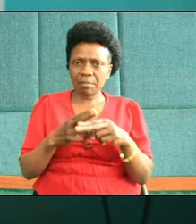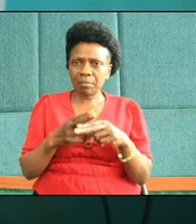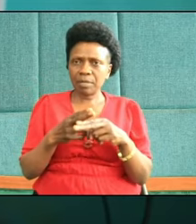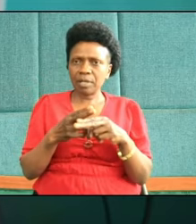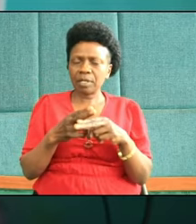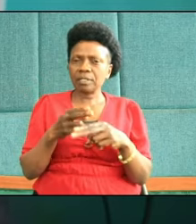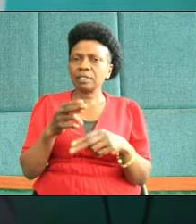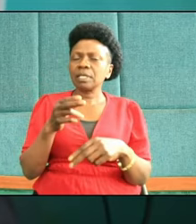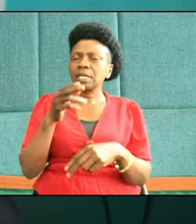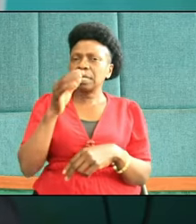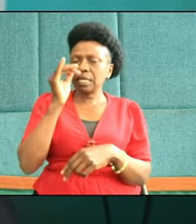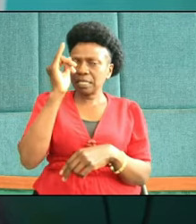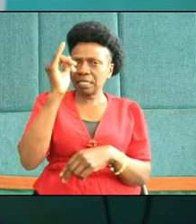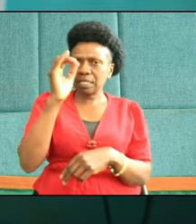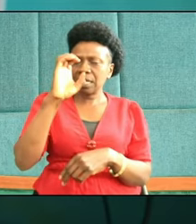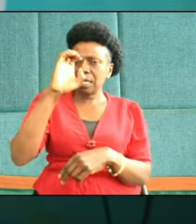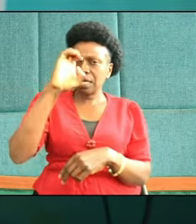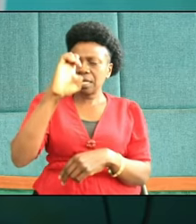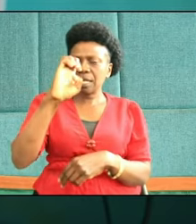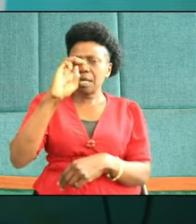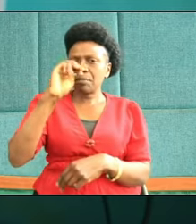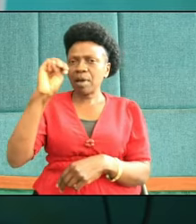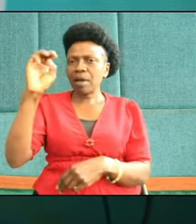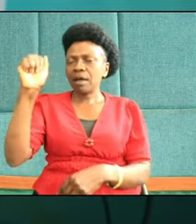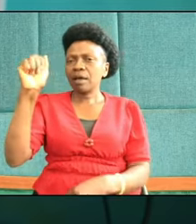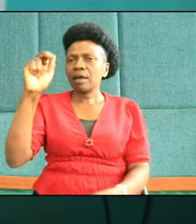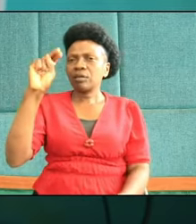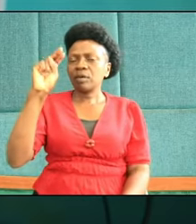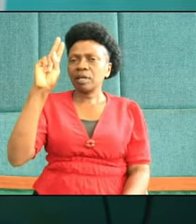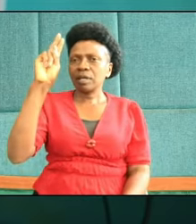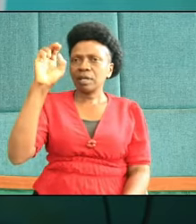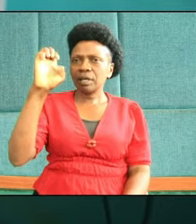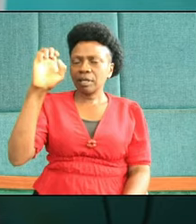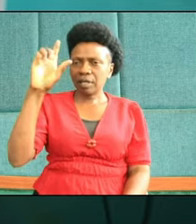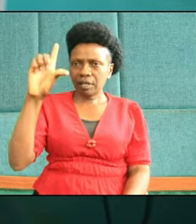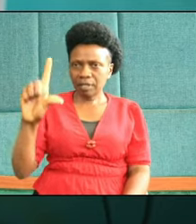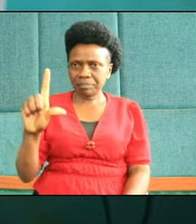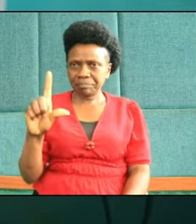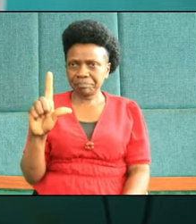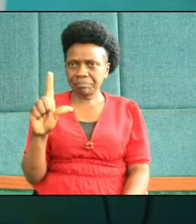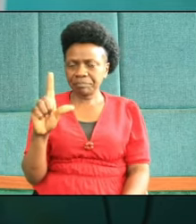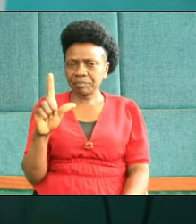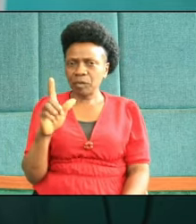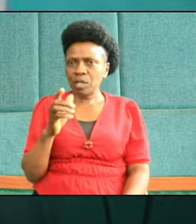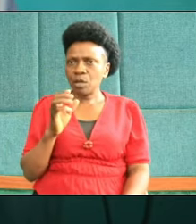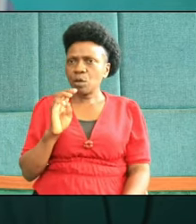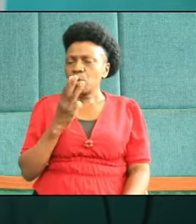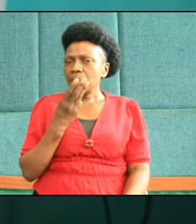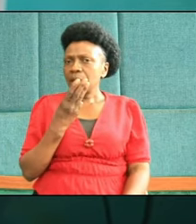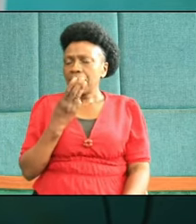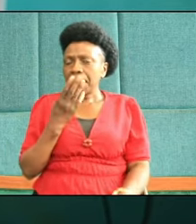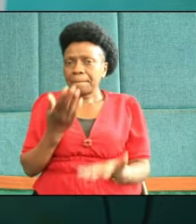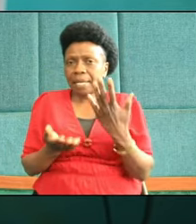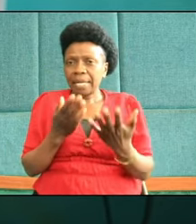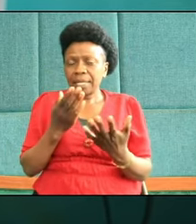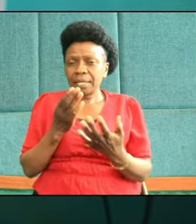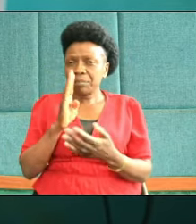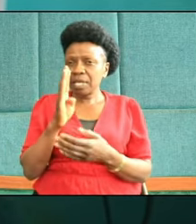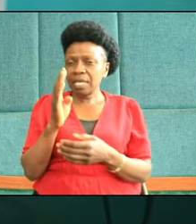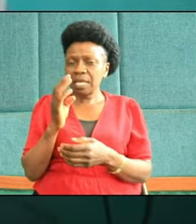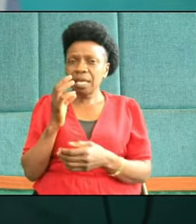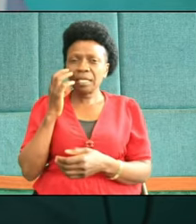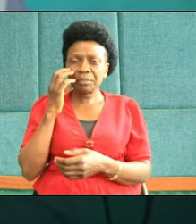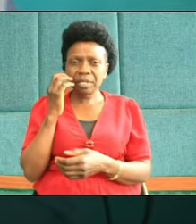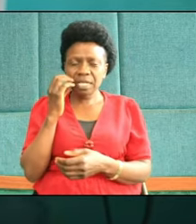with us. He is the blessed hope of glory. We may be experiencing broken relationships